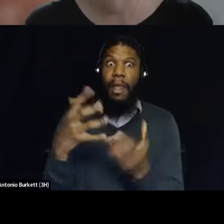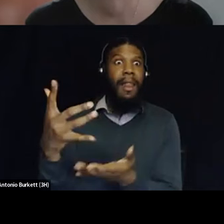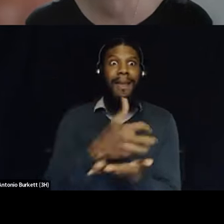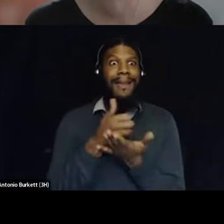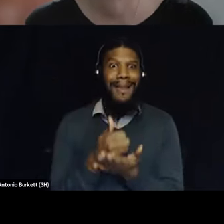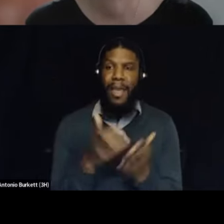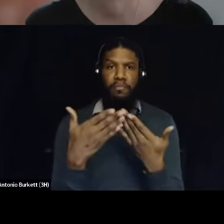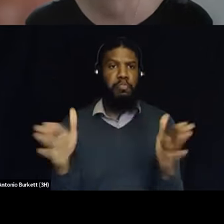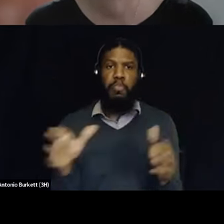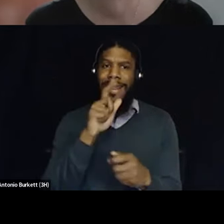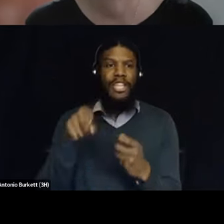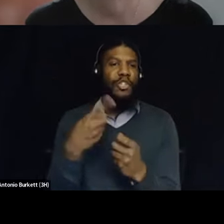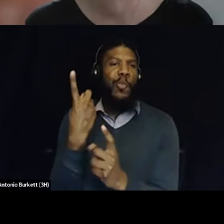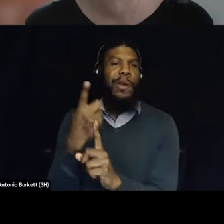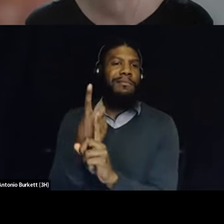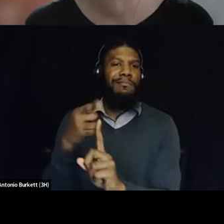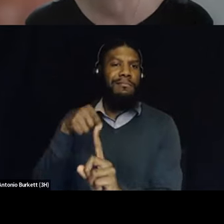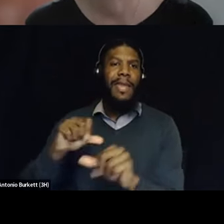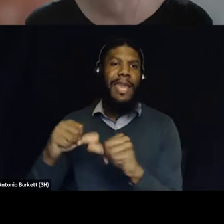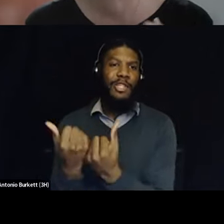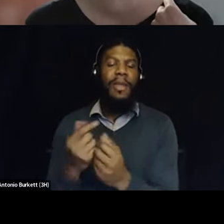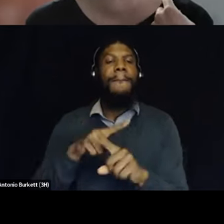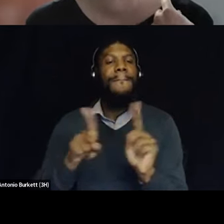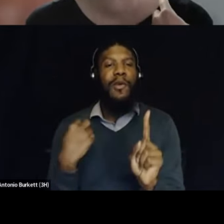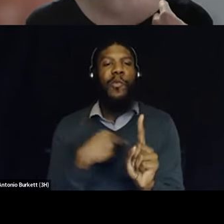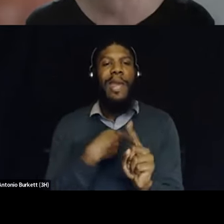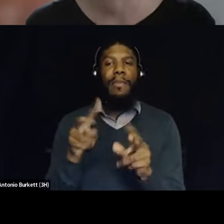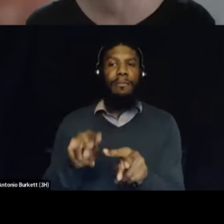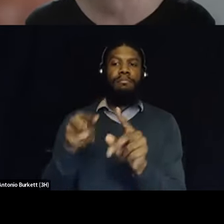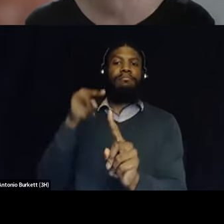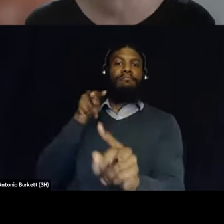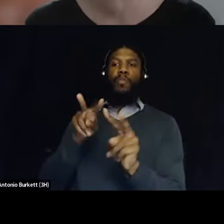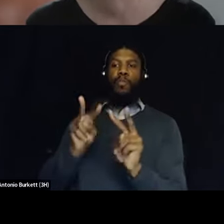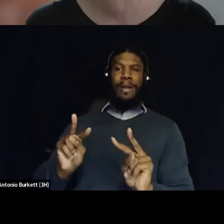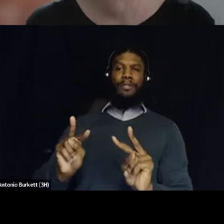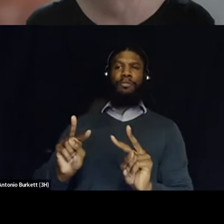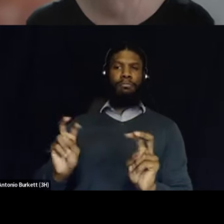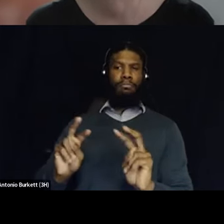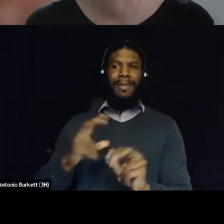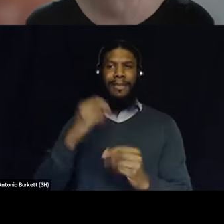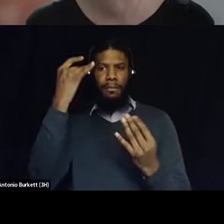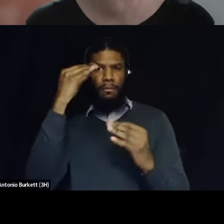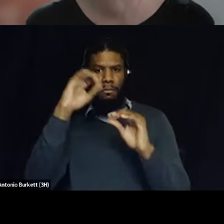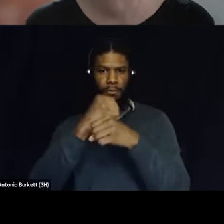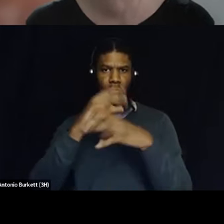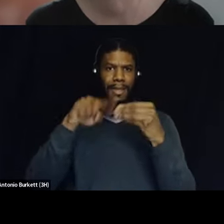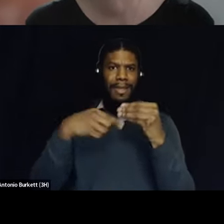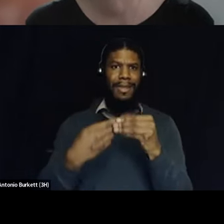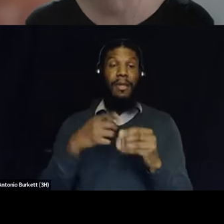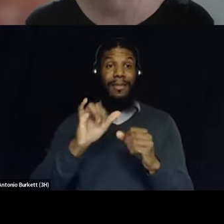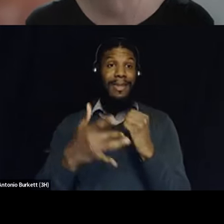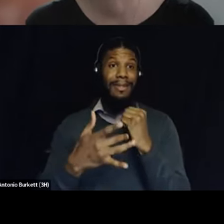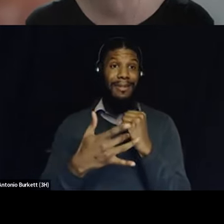particular agency and i think that's what we kind of have to watch and kind of think about as data and this technology is getting more widespread